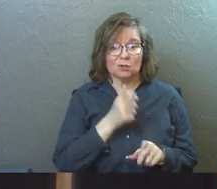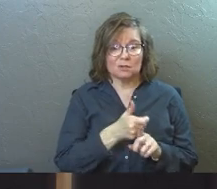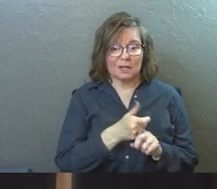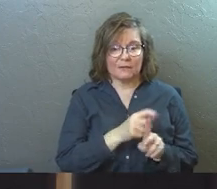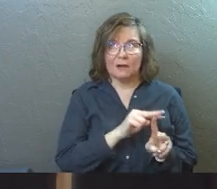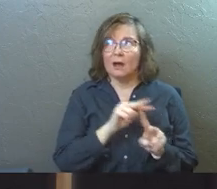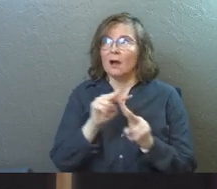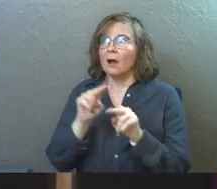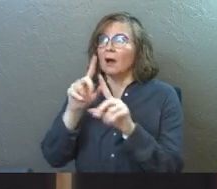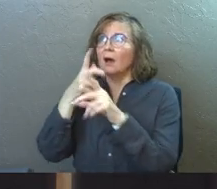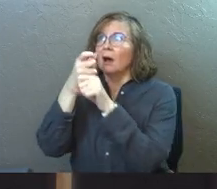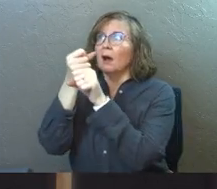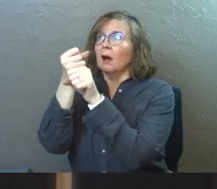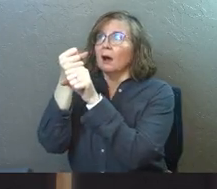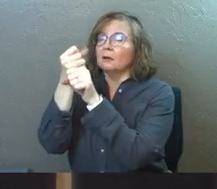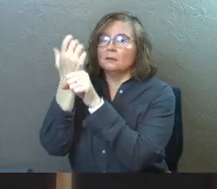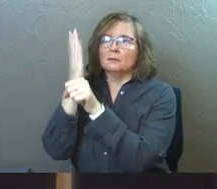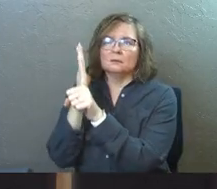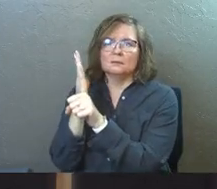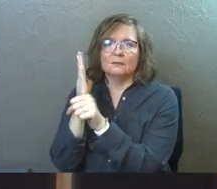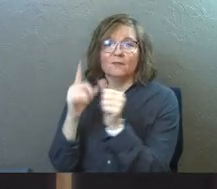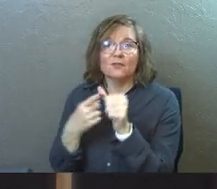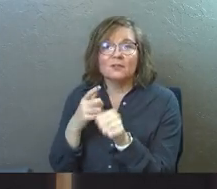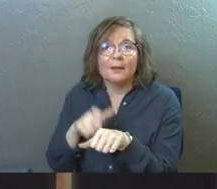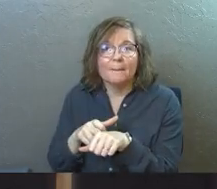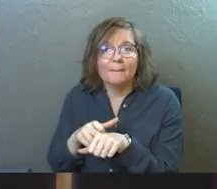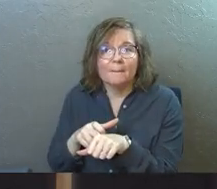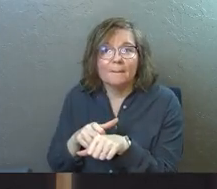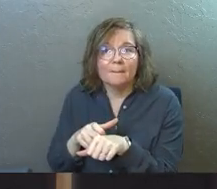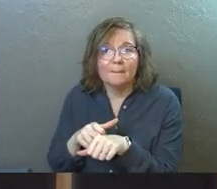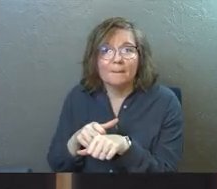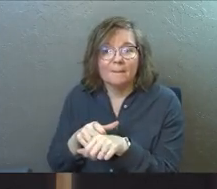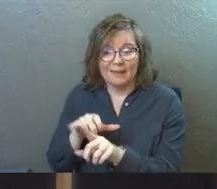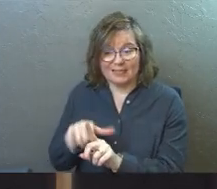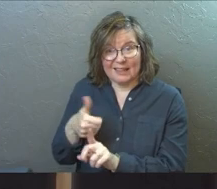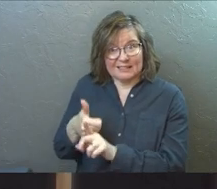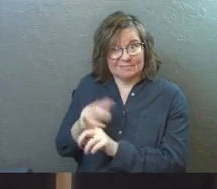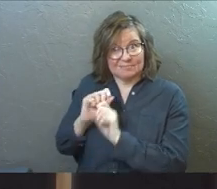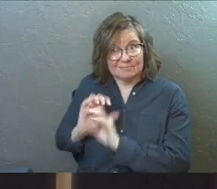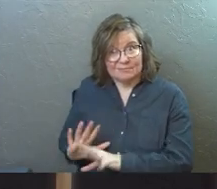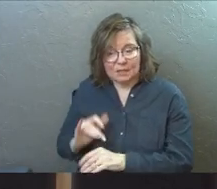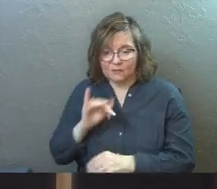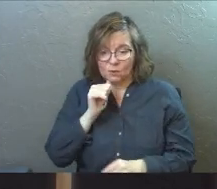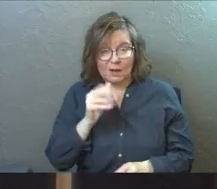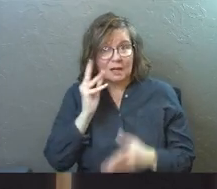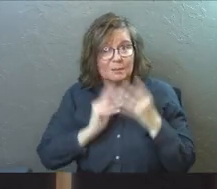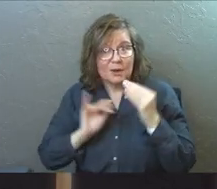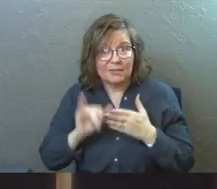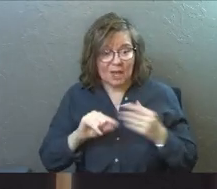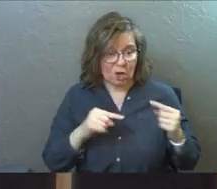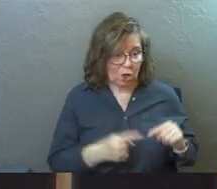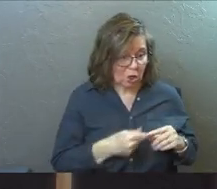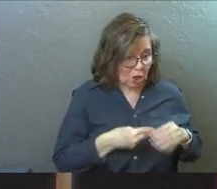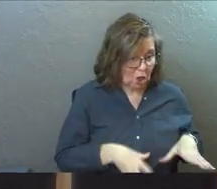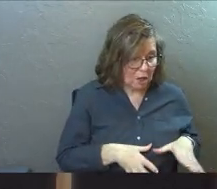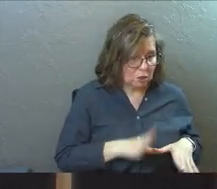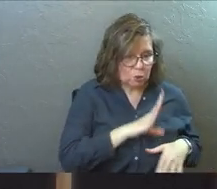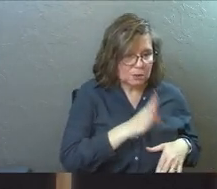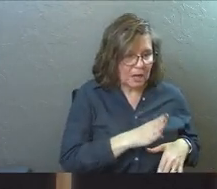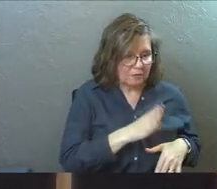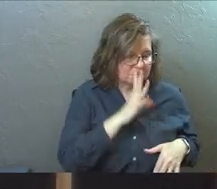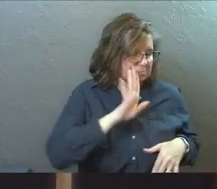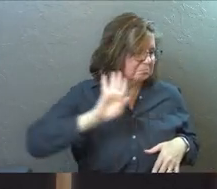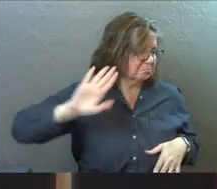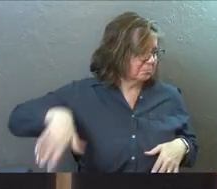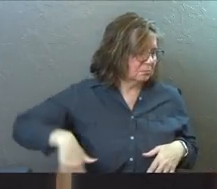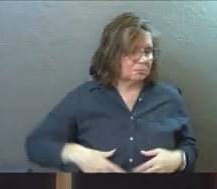ever clinged on to God for the first time. And if you had not gone through that hurt and loss, you never would